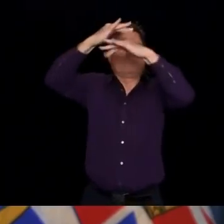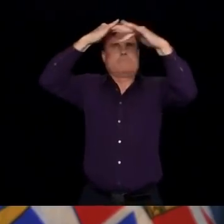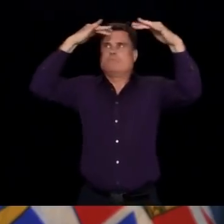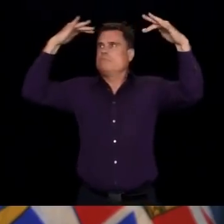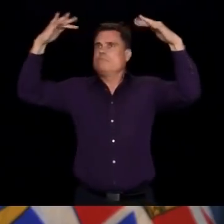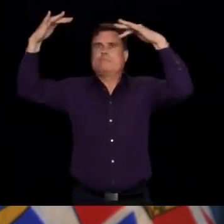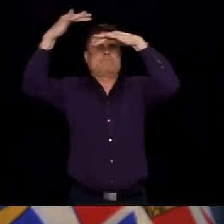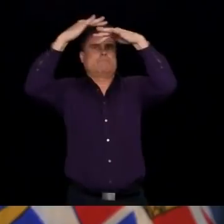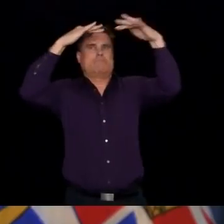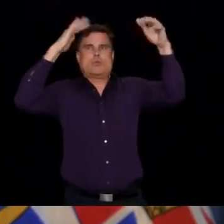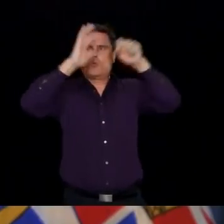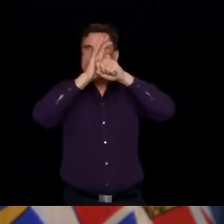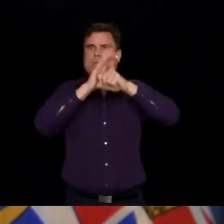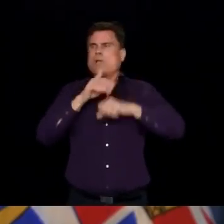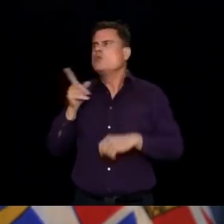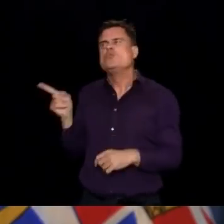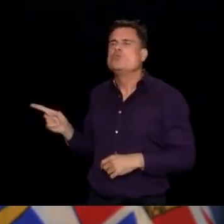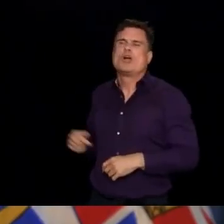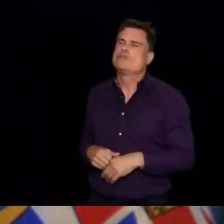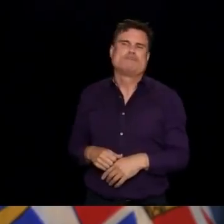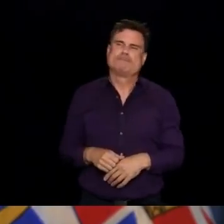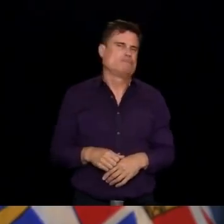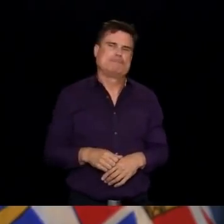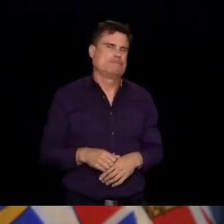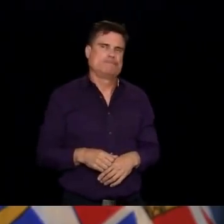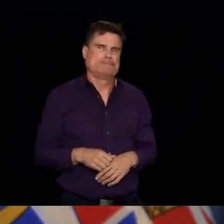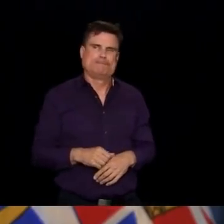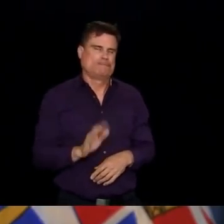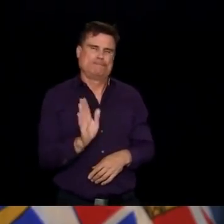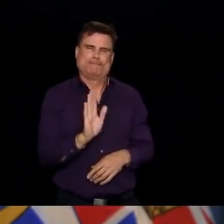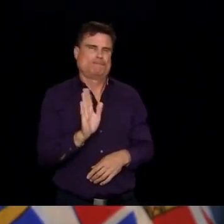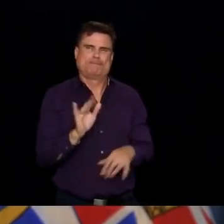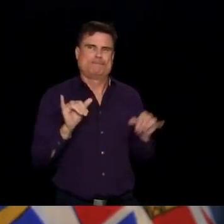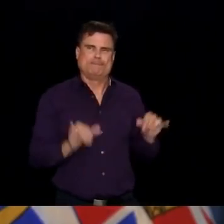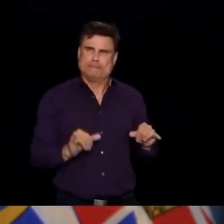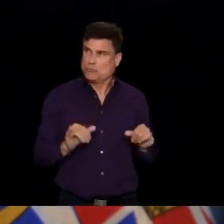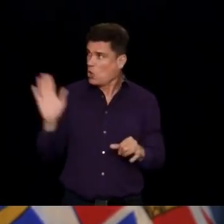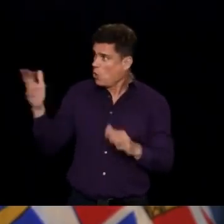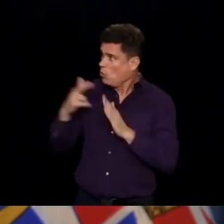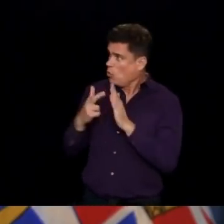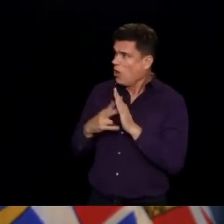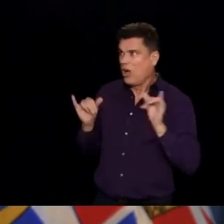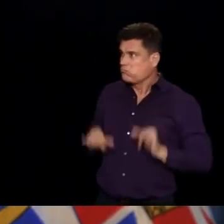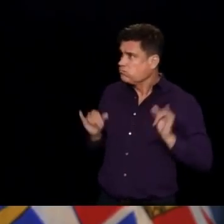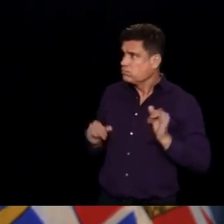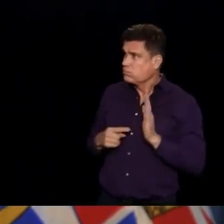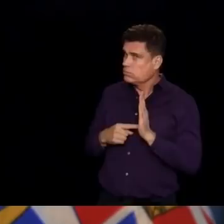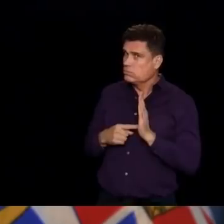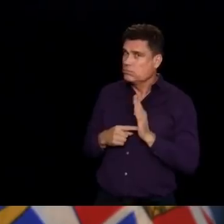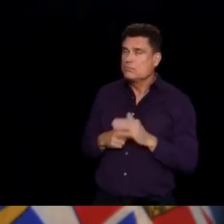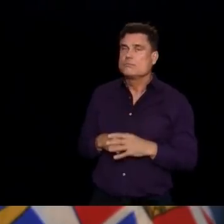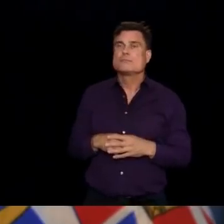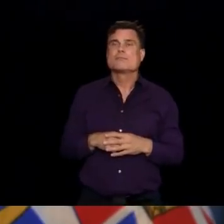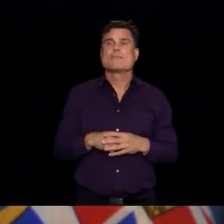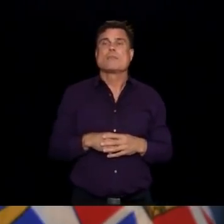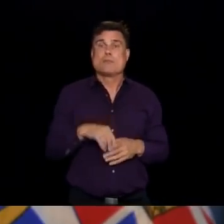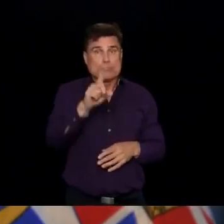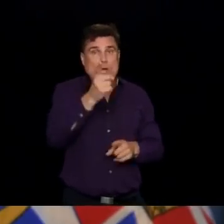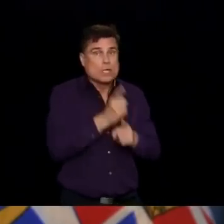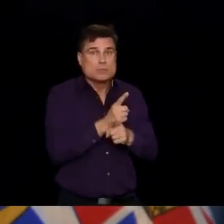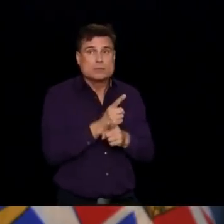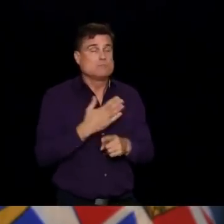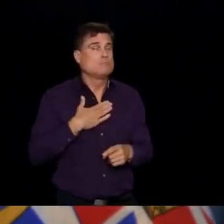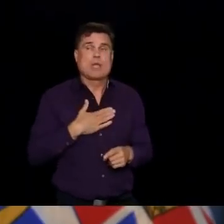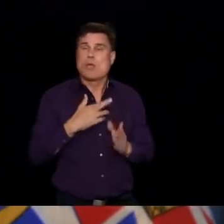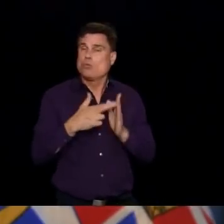as physical distancing and the wearing of masks. No. You know, it is something that I have thought